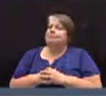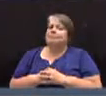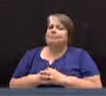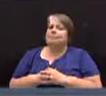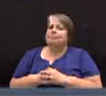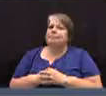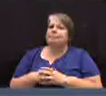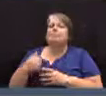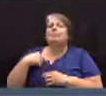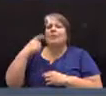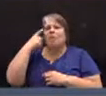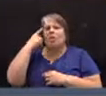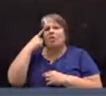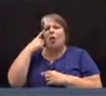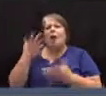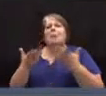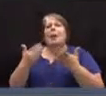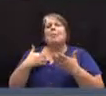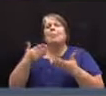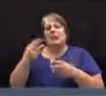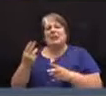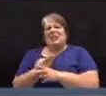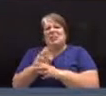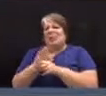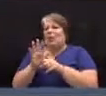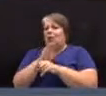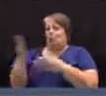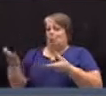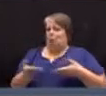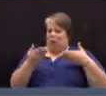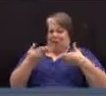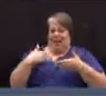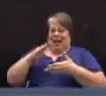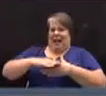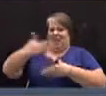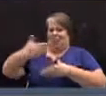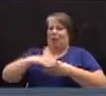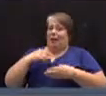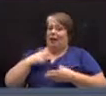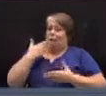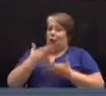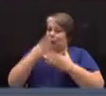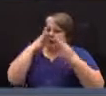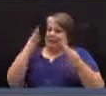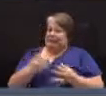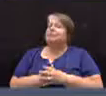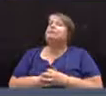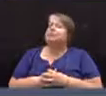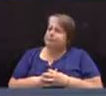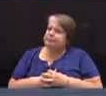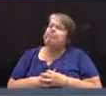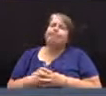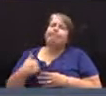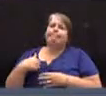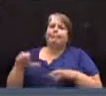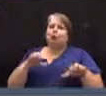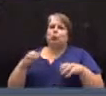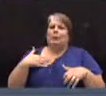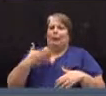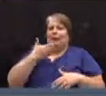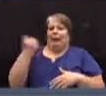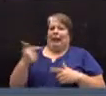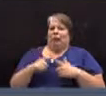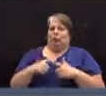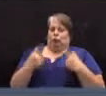I thought it might be useful to bring a computer today, and that proved to be a good decision. I will do my best to try